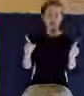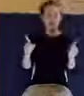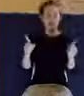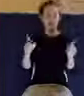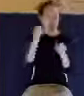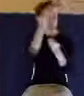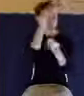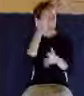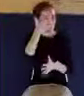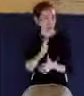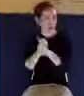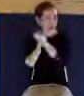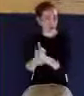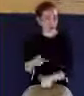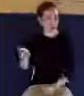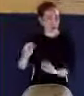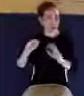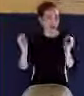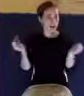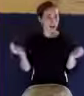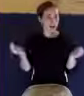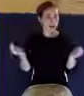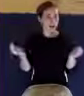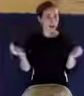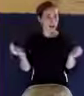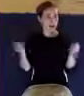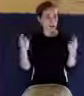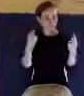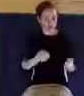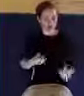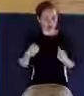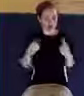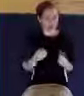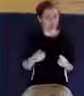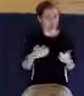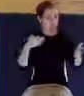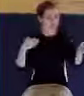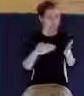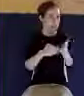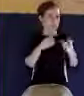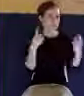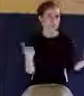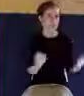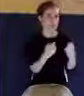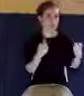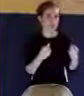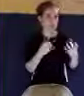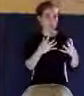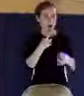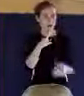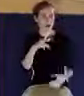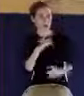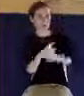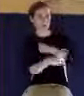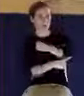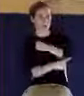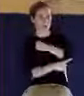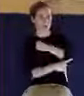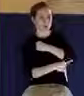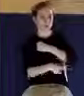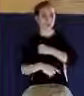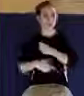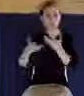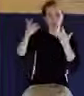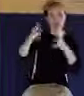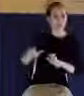sin. There's been no real desire to obey the Lord Jesus, which is a telltale sign of